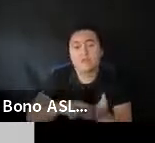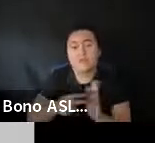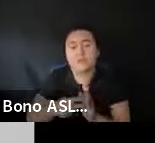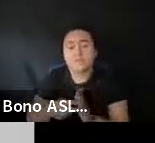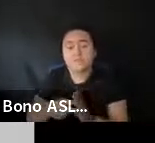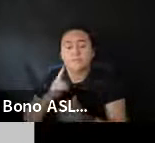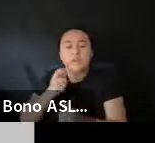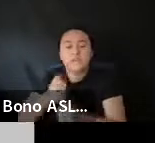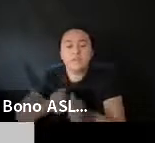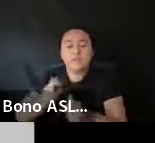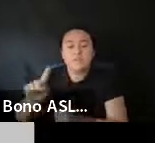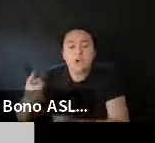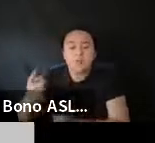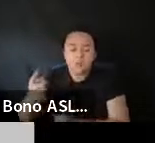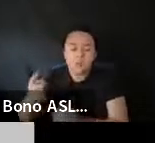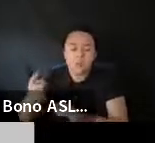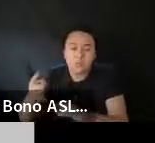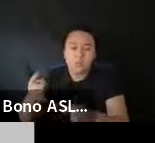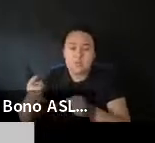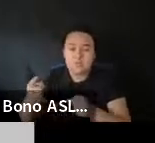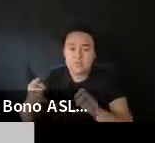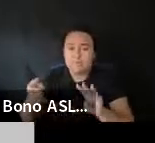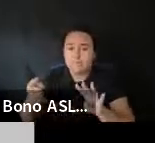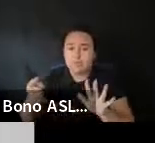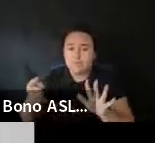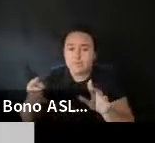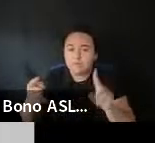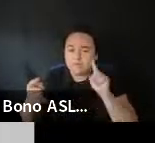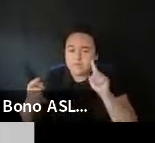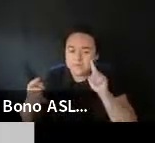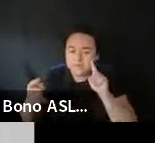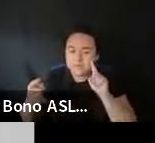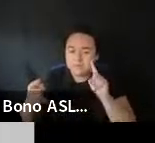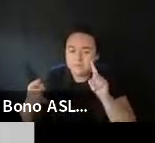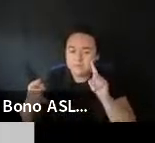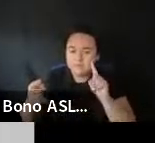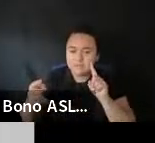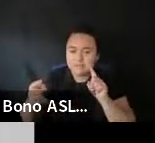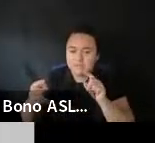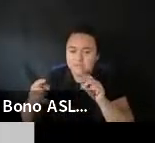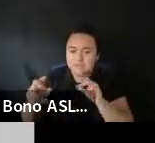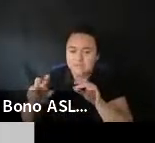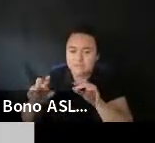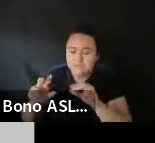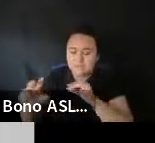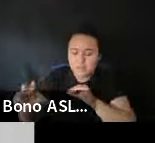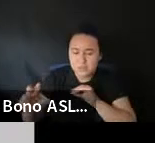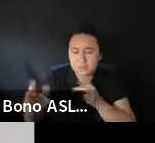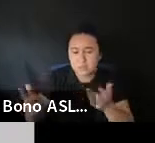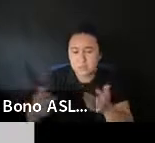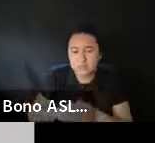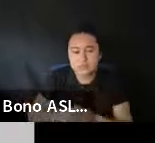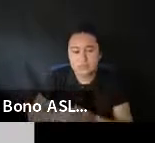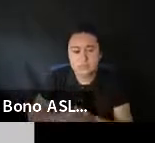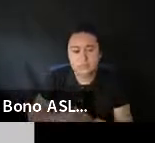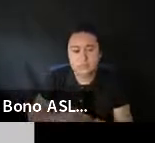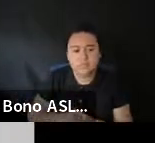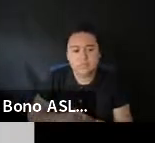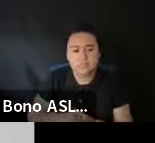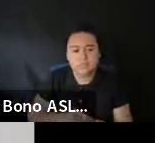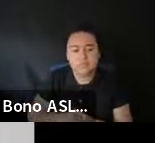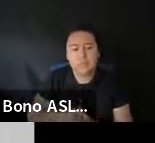dollar. Back to what you pay. Uh. person working on a production. Um. Something else that's new to. Uh.